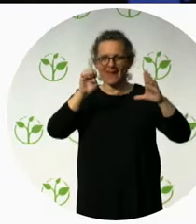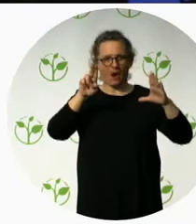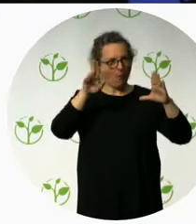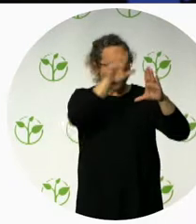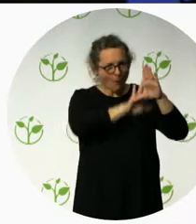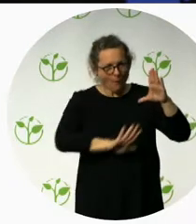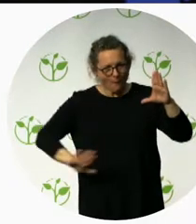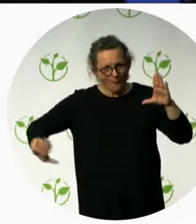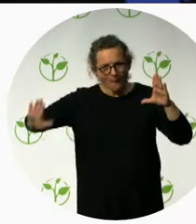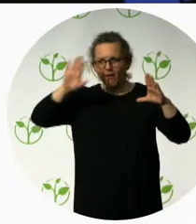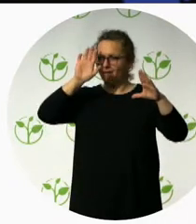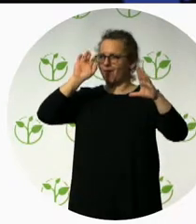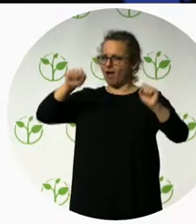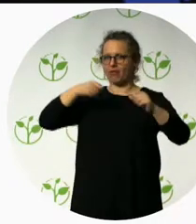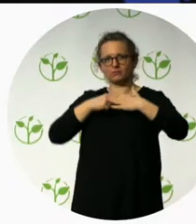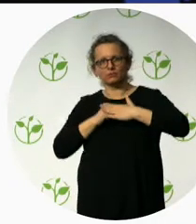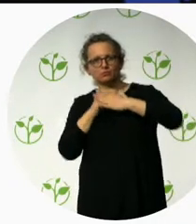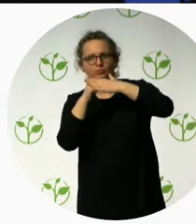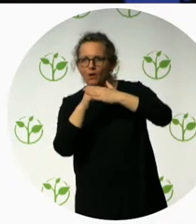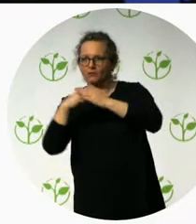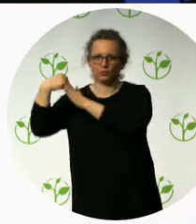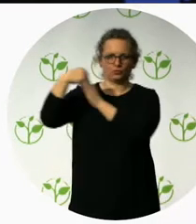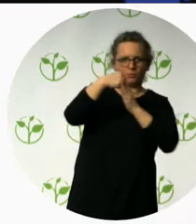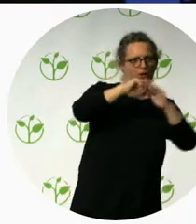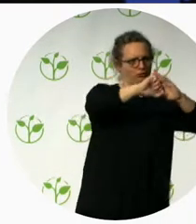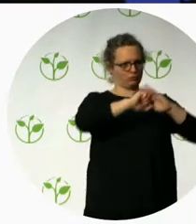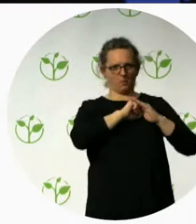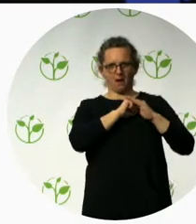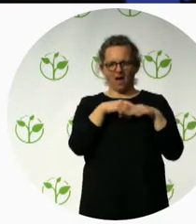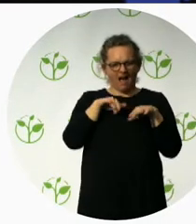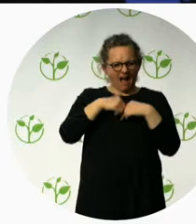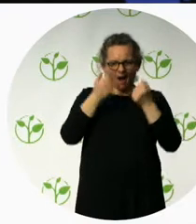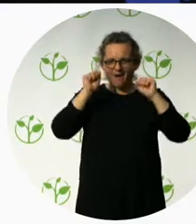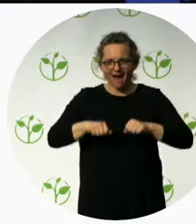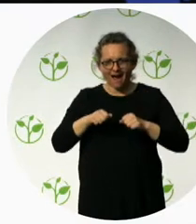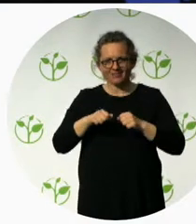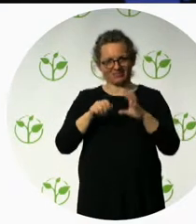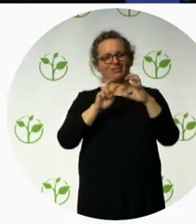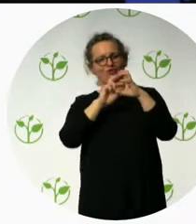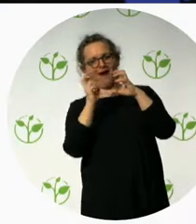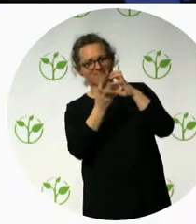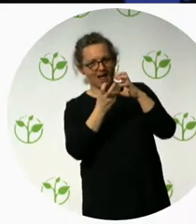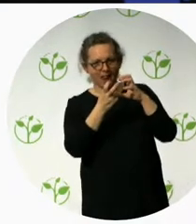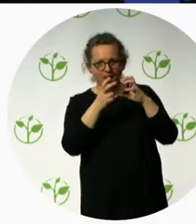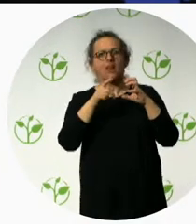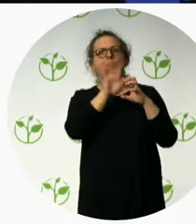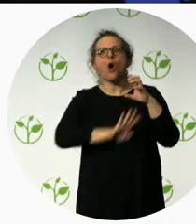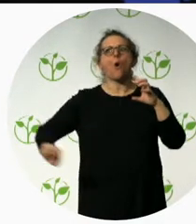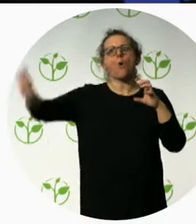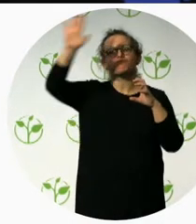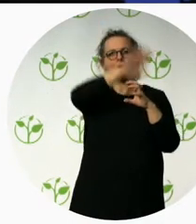creating itineraries all around Europe. And we started three years ago, and we are continuing right now.